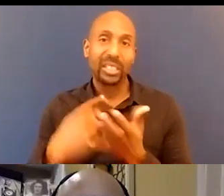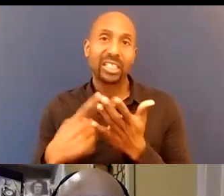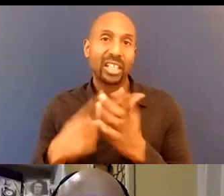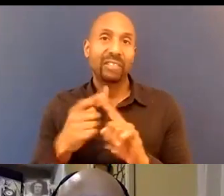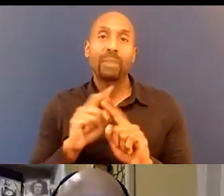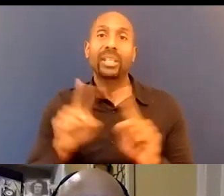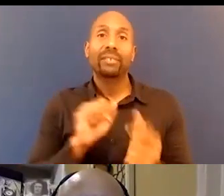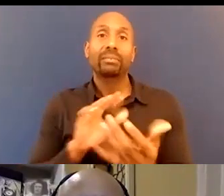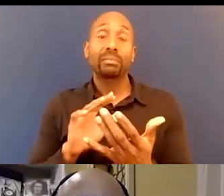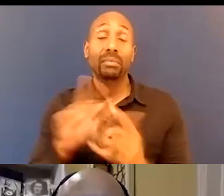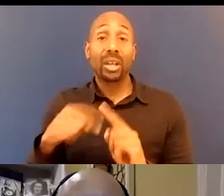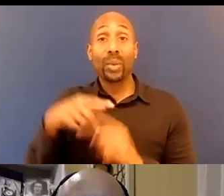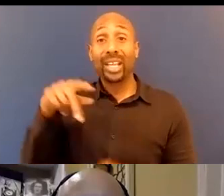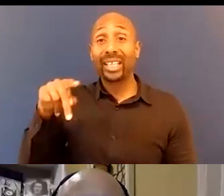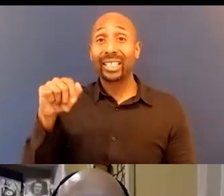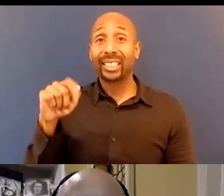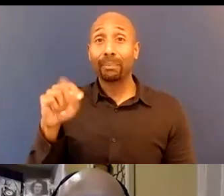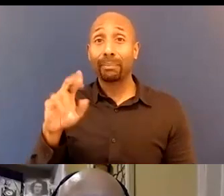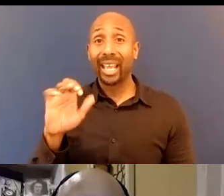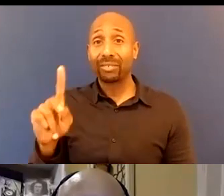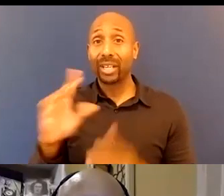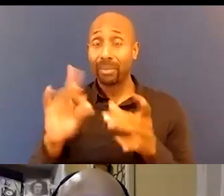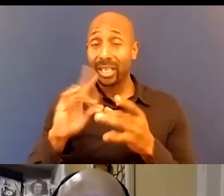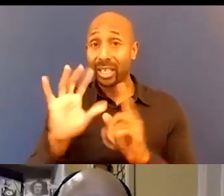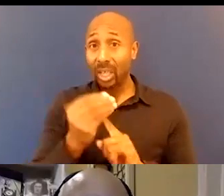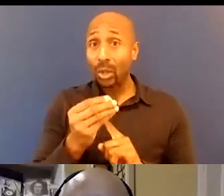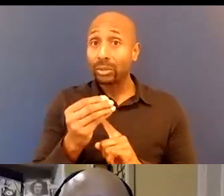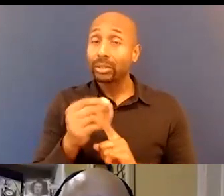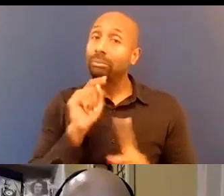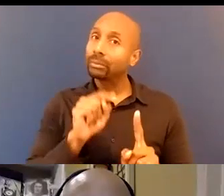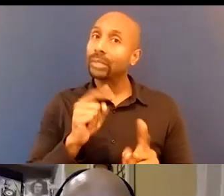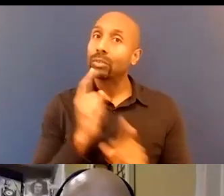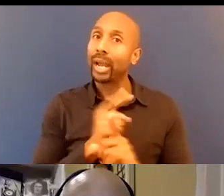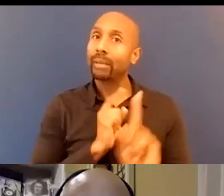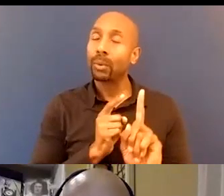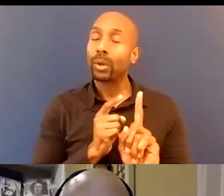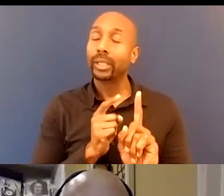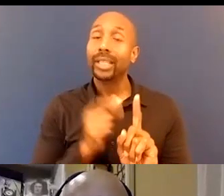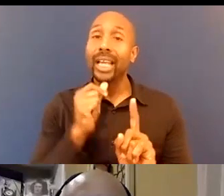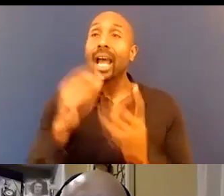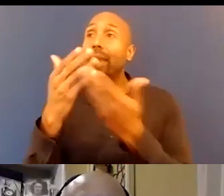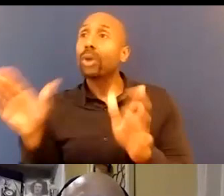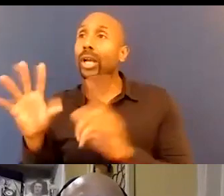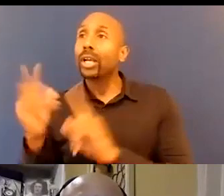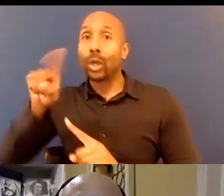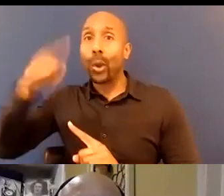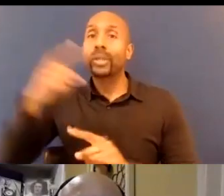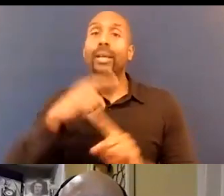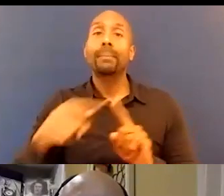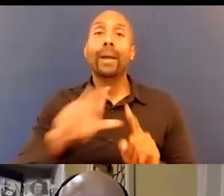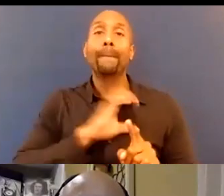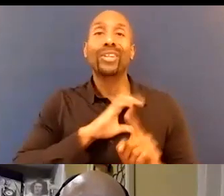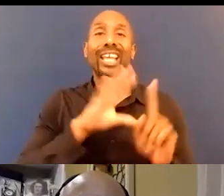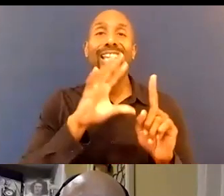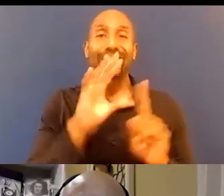the culture so it's not just about the broader culture it's also about the culture of policing inside those buildings what happens there and so we get into